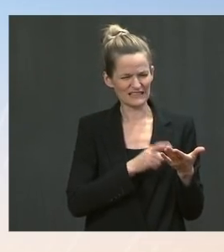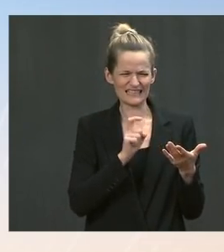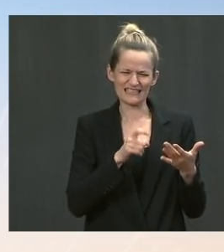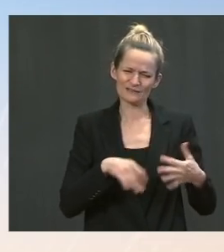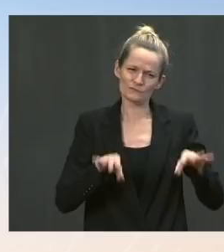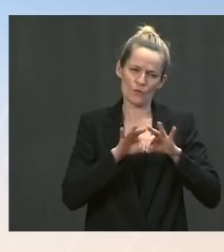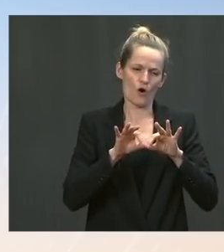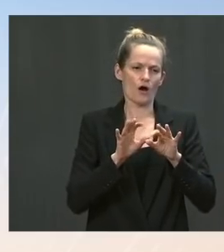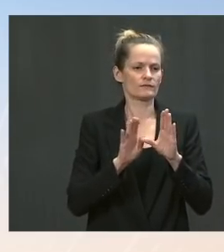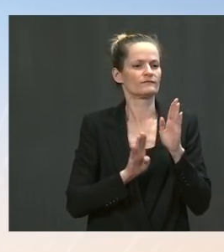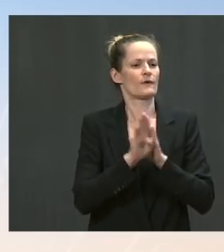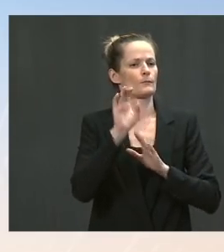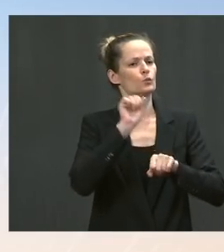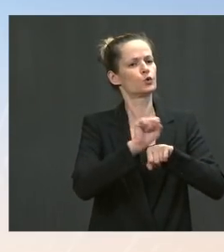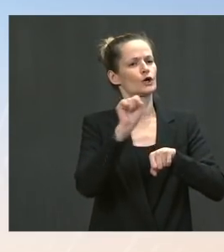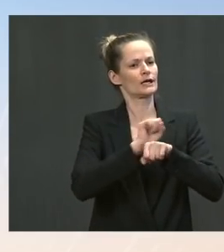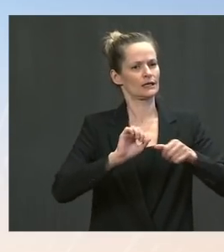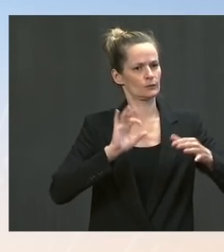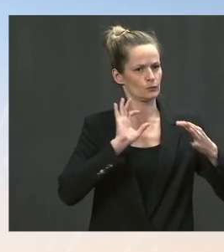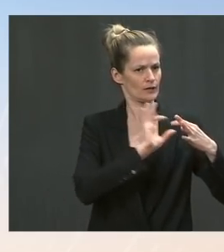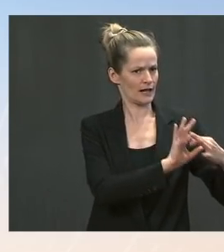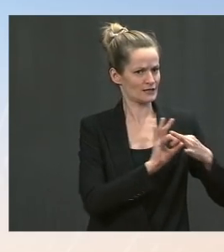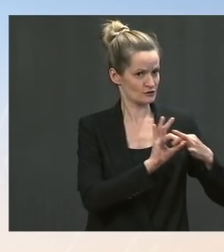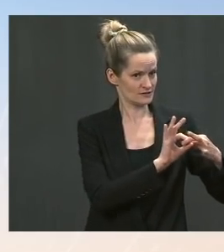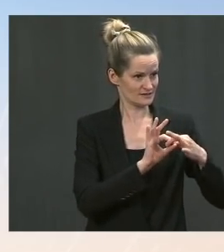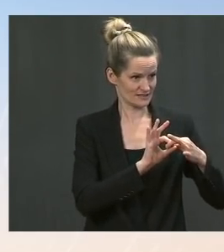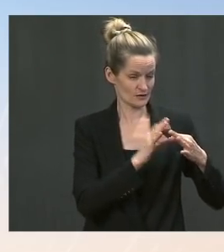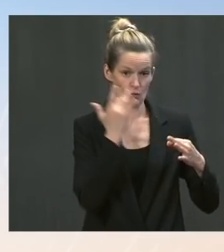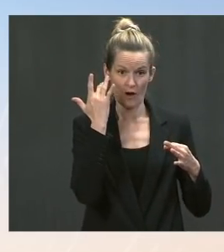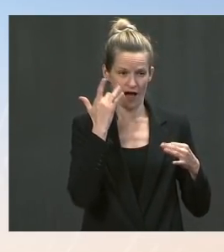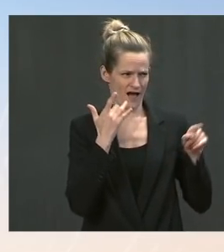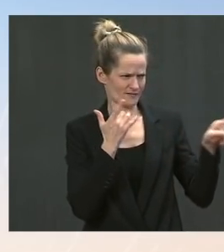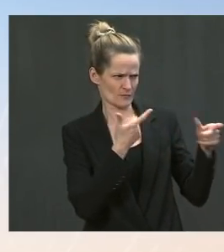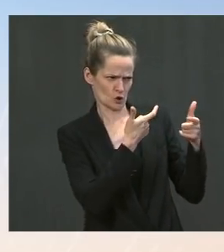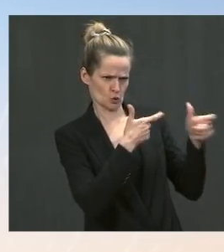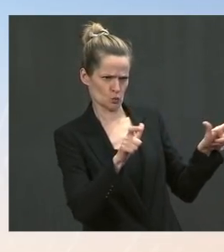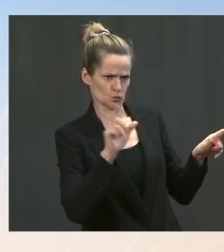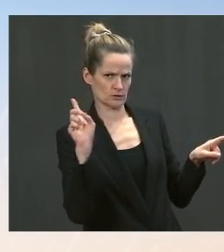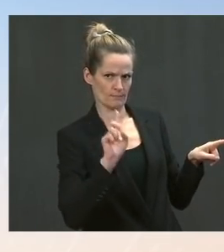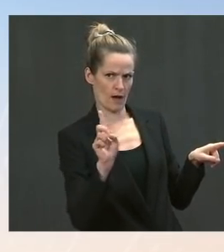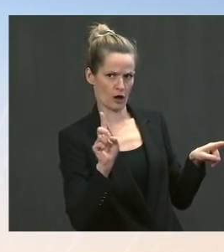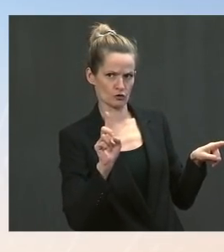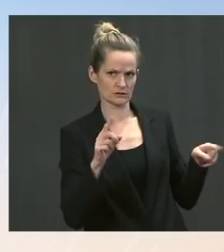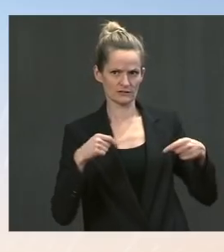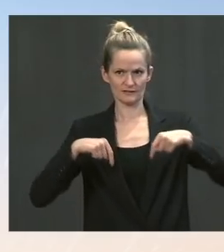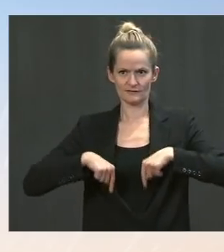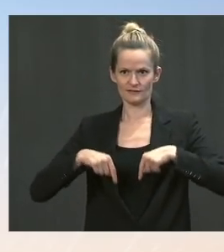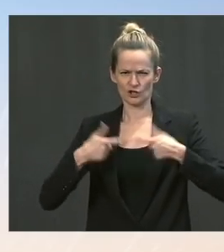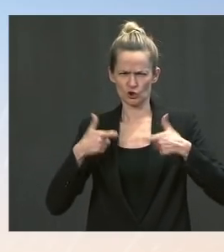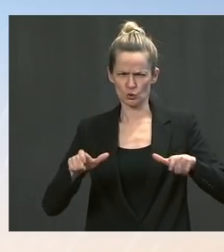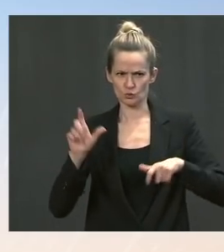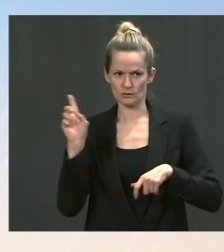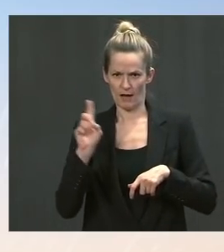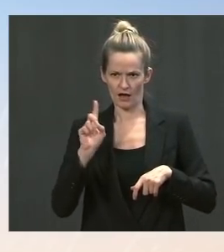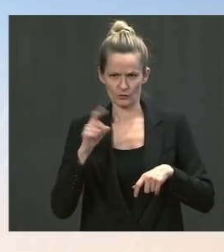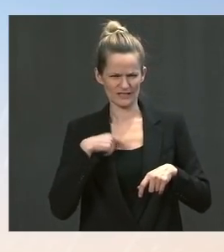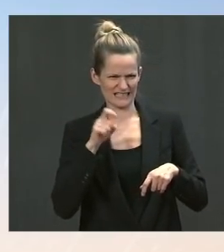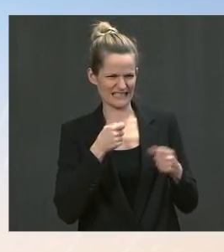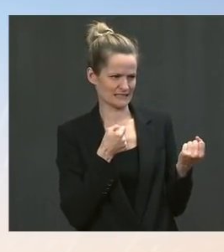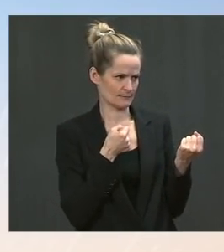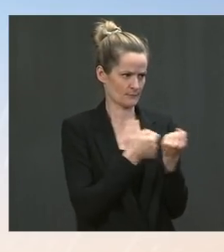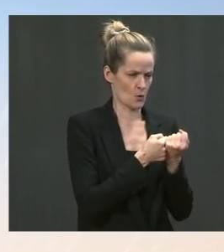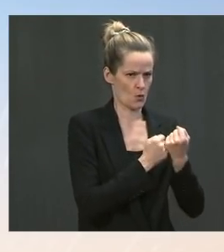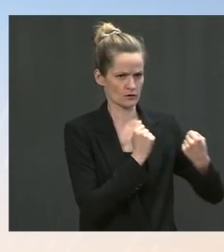largest democracies, the United States and Brazil have a stake in each other's successes, success. And we should be working together to advance